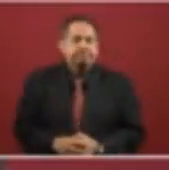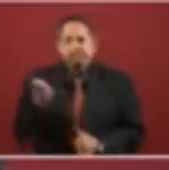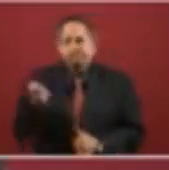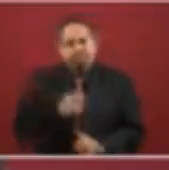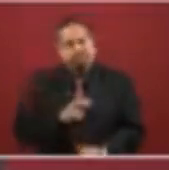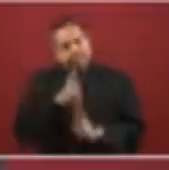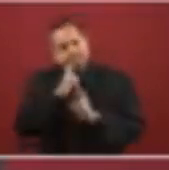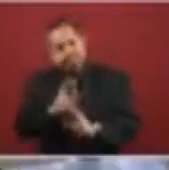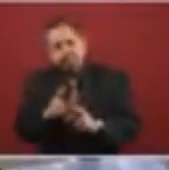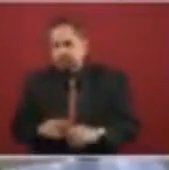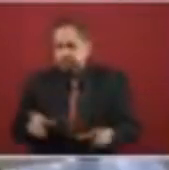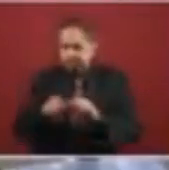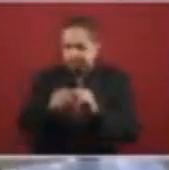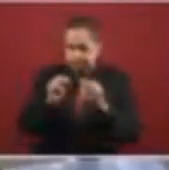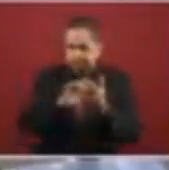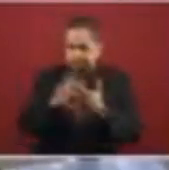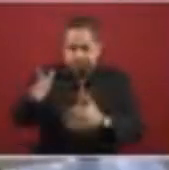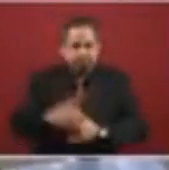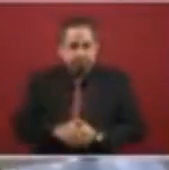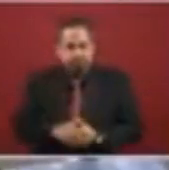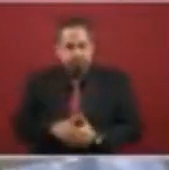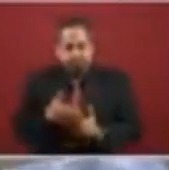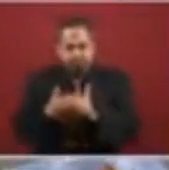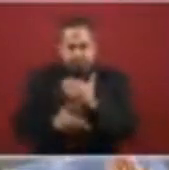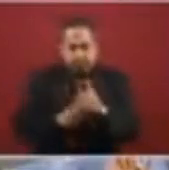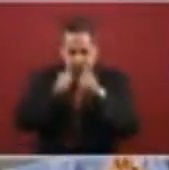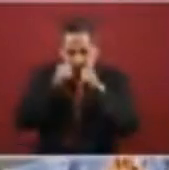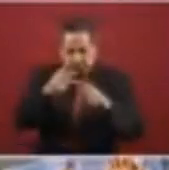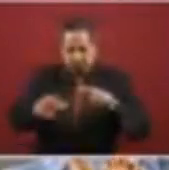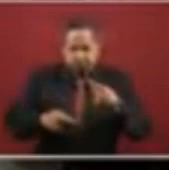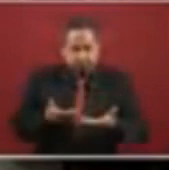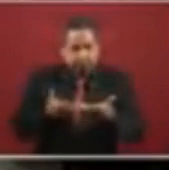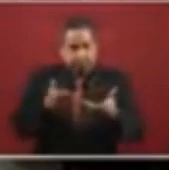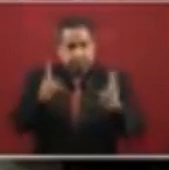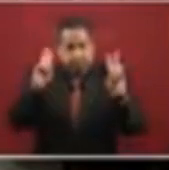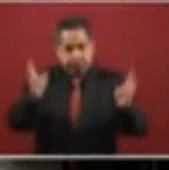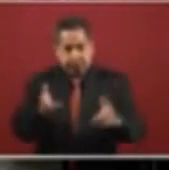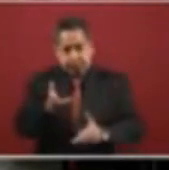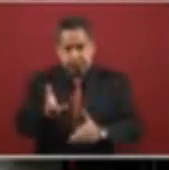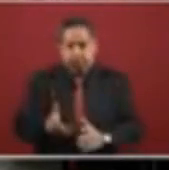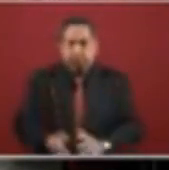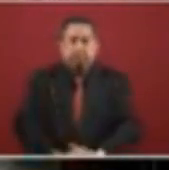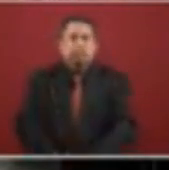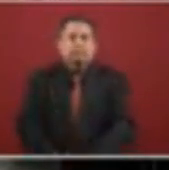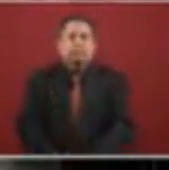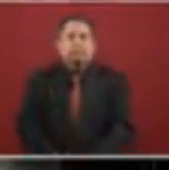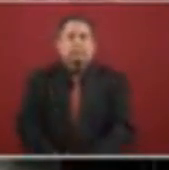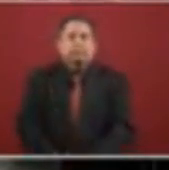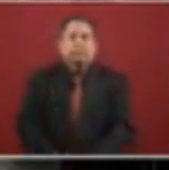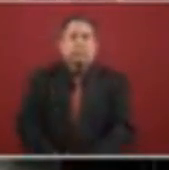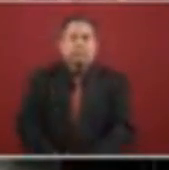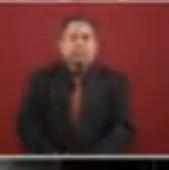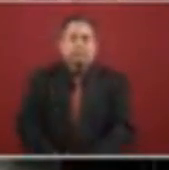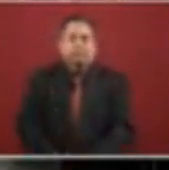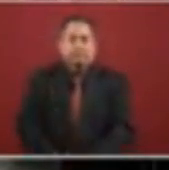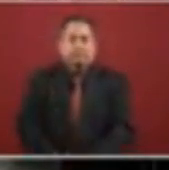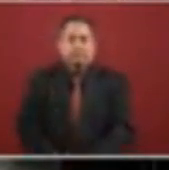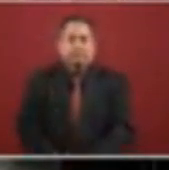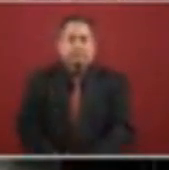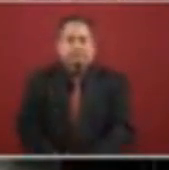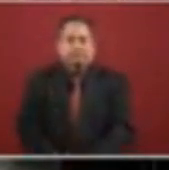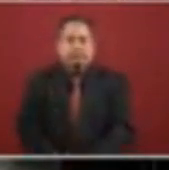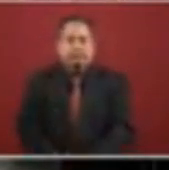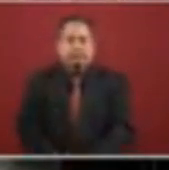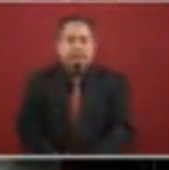So that's the report and thank you. And we're going to go next to questions. you.